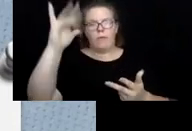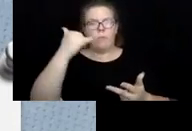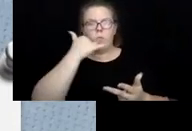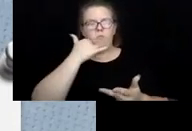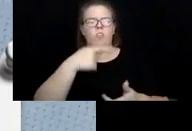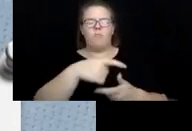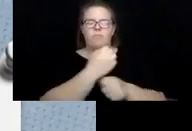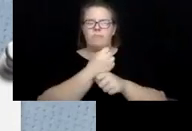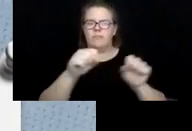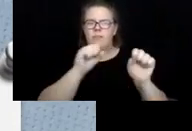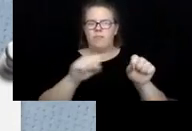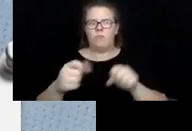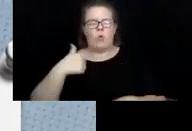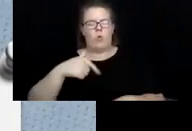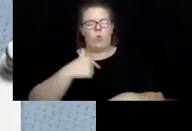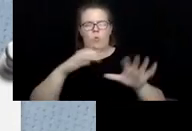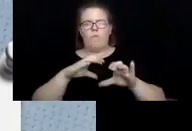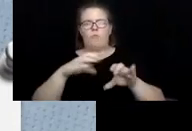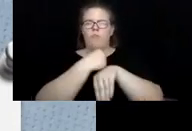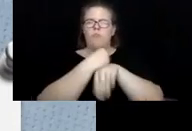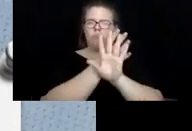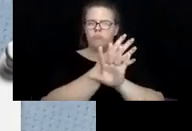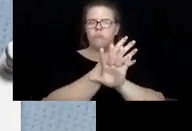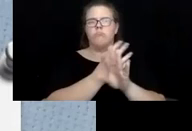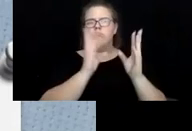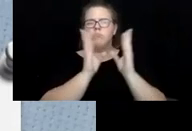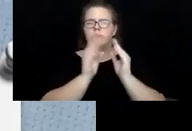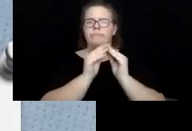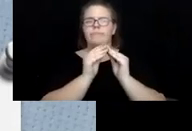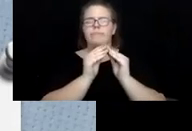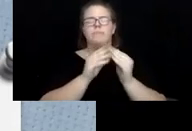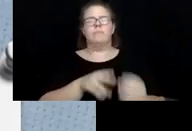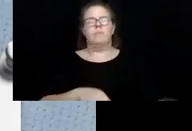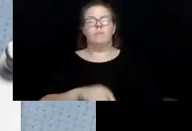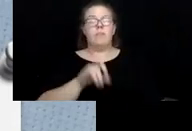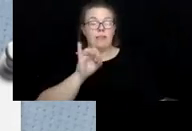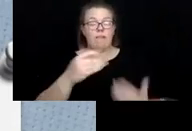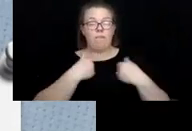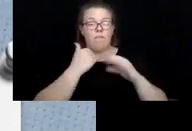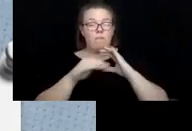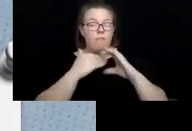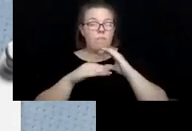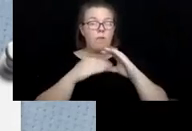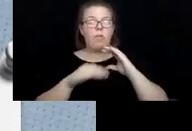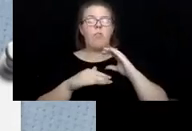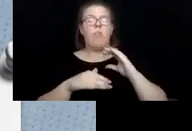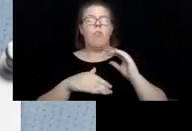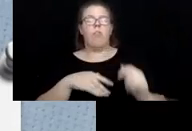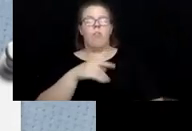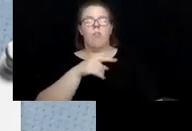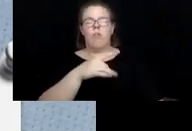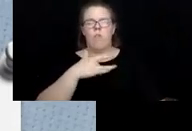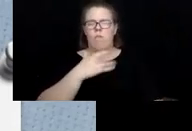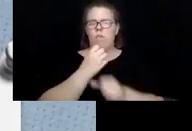we've been doing video chats or conferences. If they have email addresses and they feel